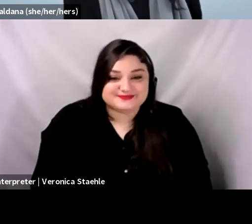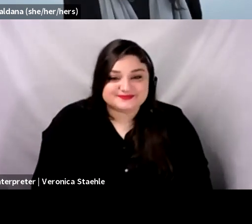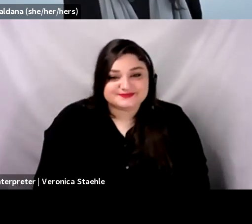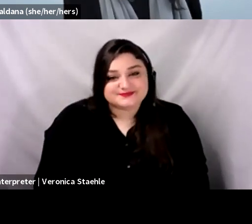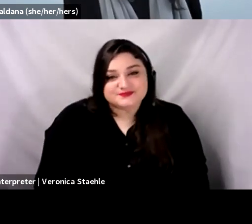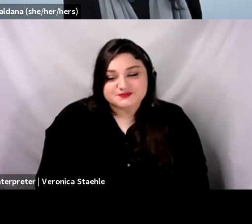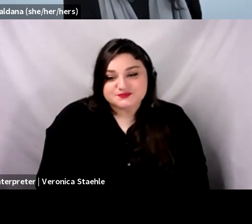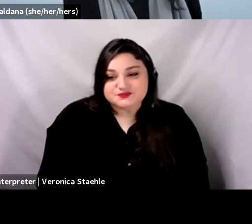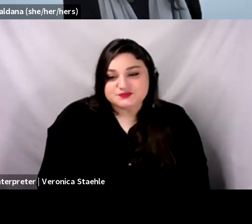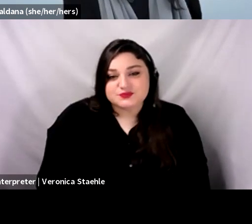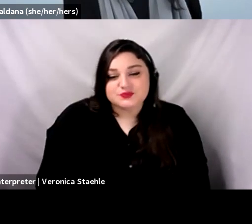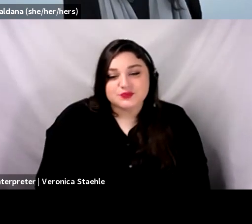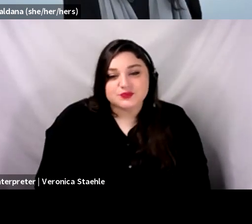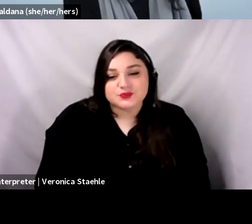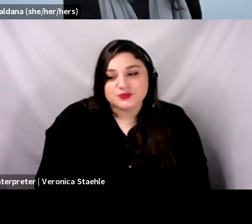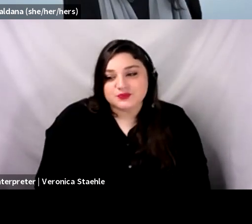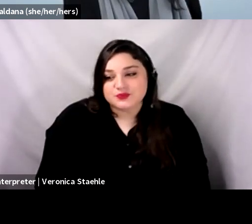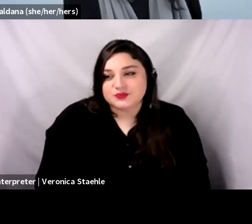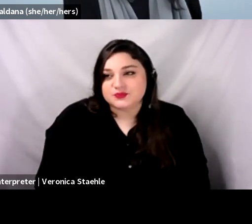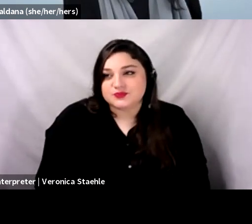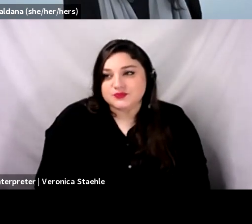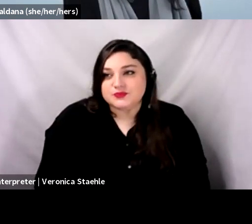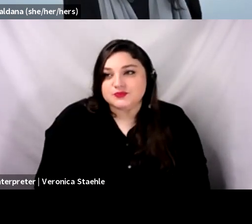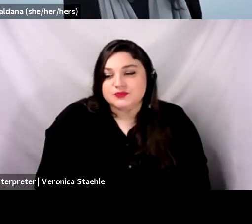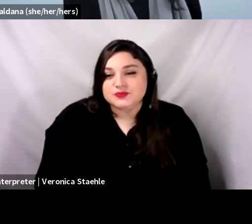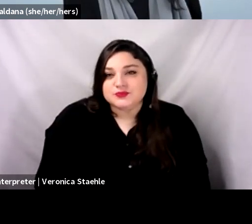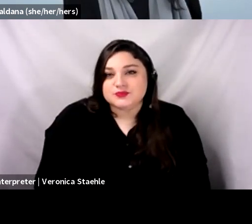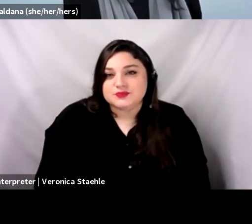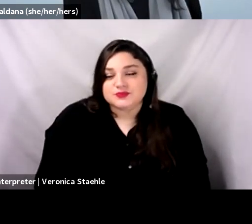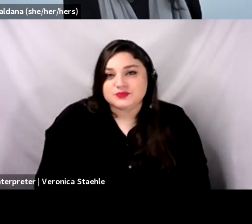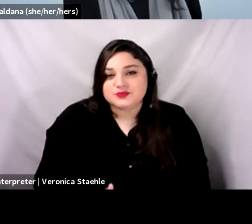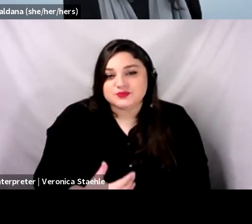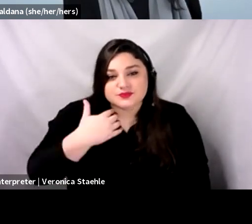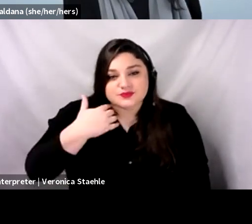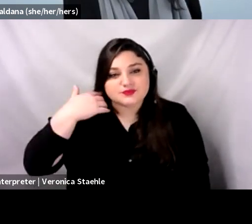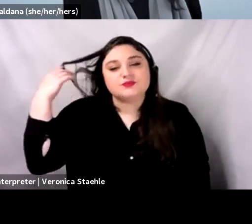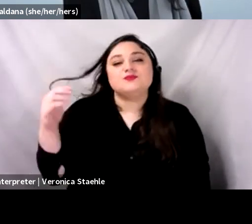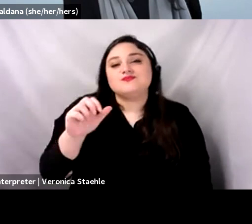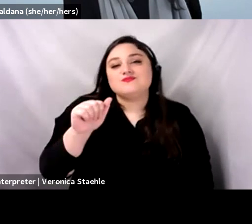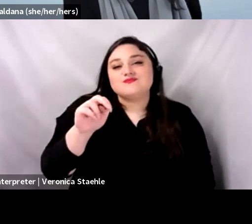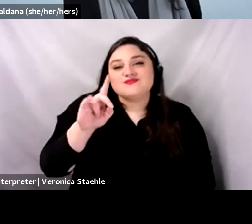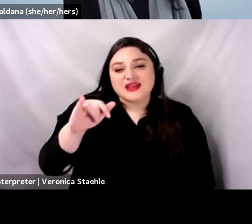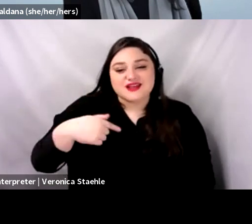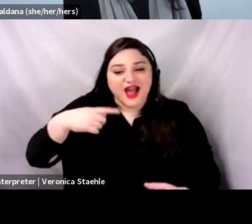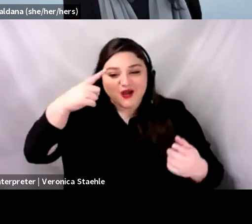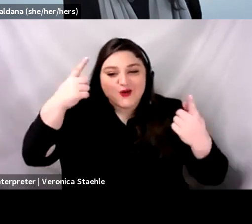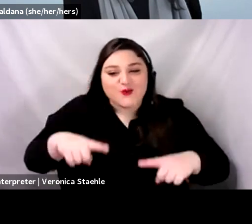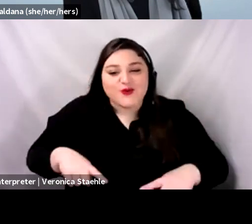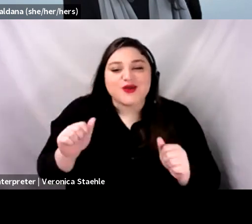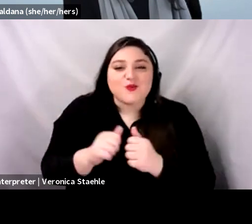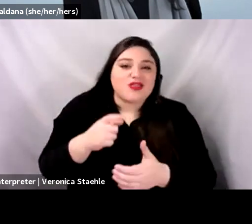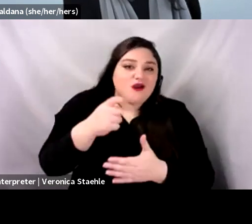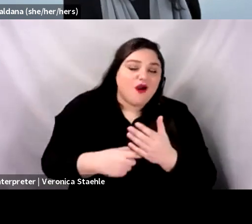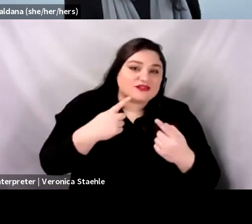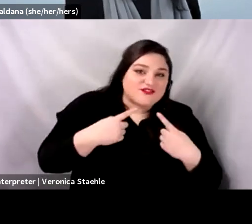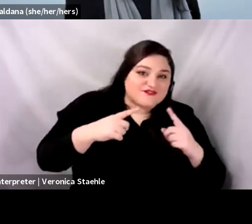Um, you know, Andy, I agree with what you had to say about, you know, the, the whole cost effectiveness and, you know, and the challenges there to kind